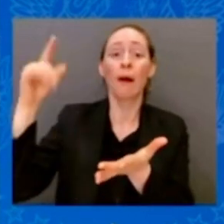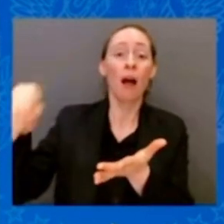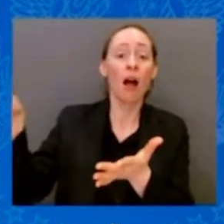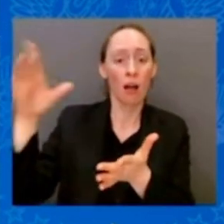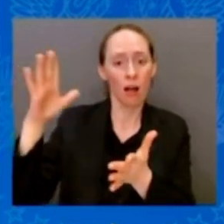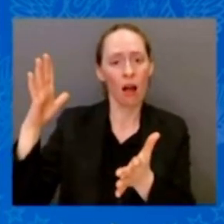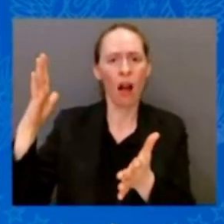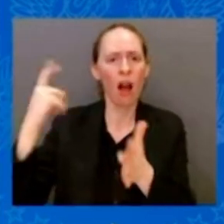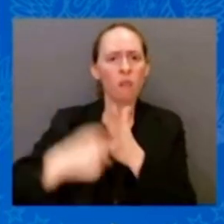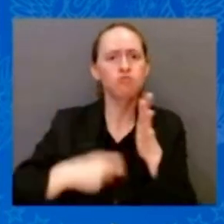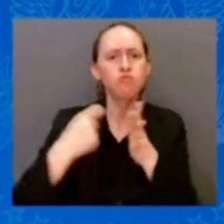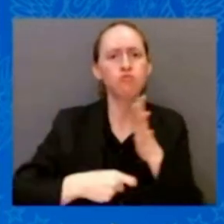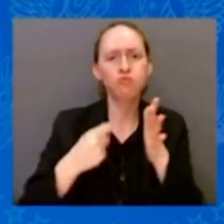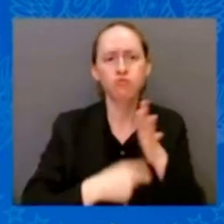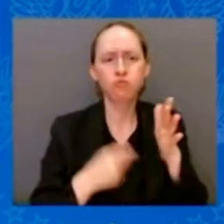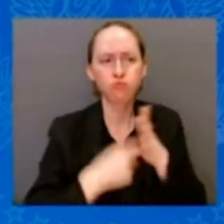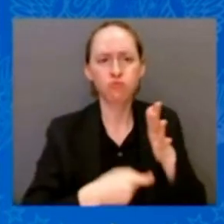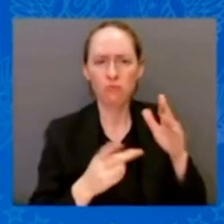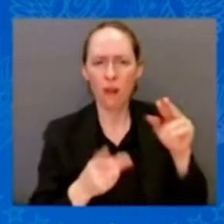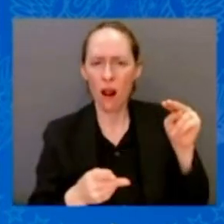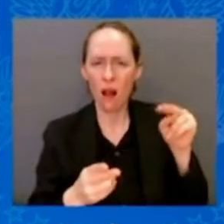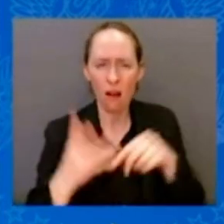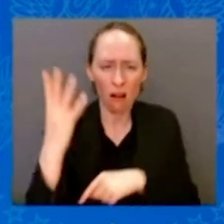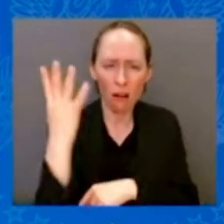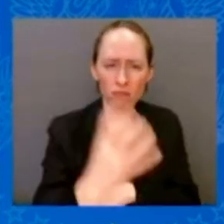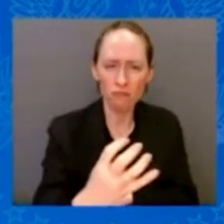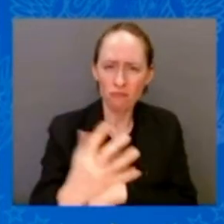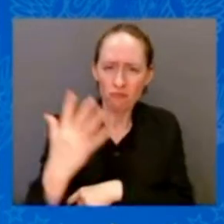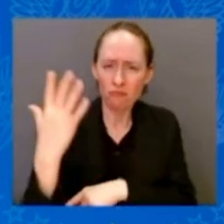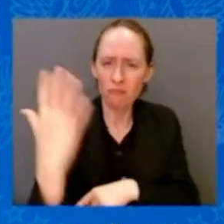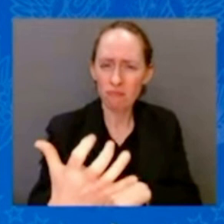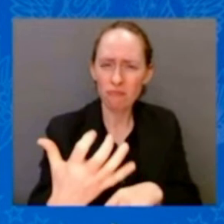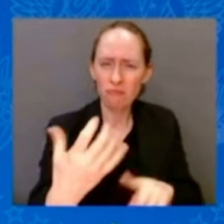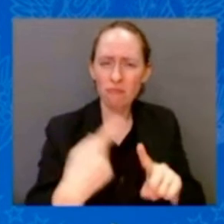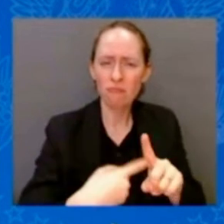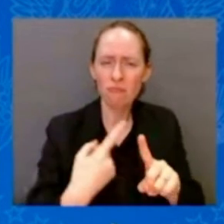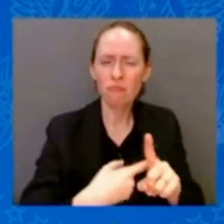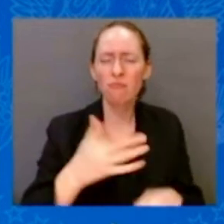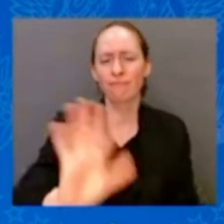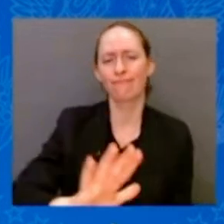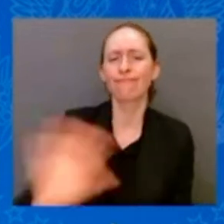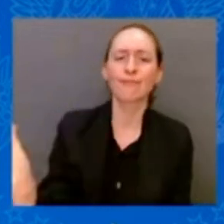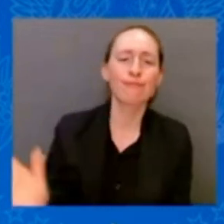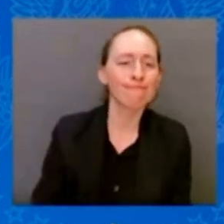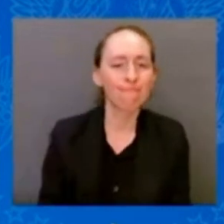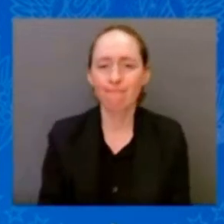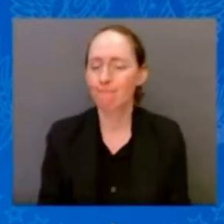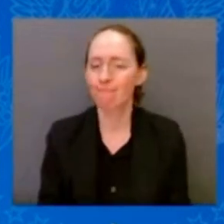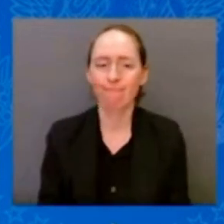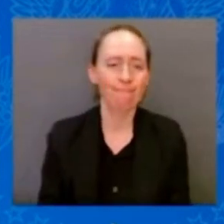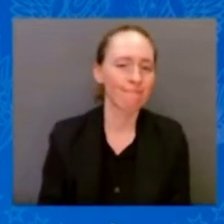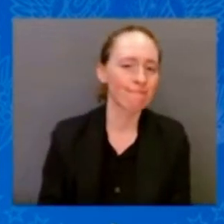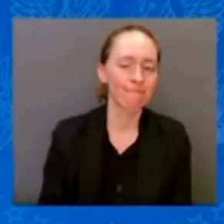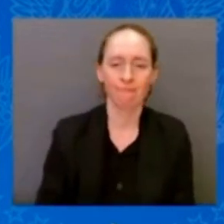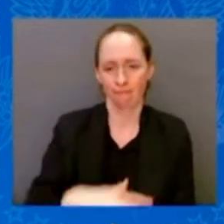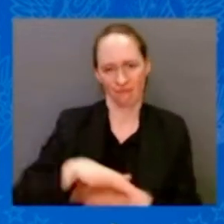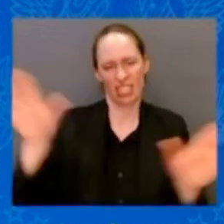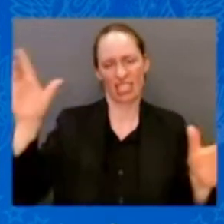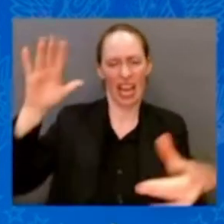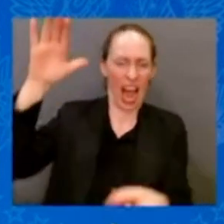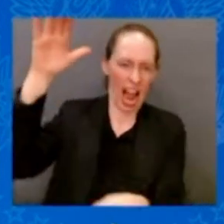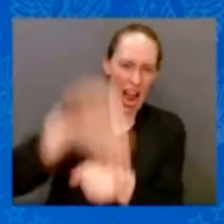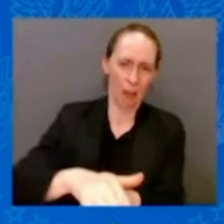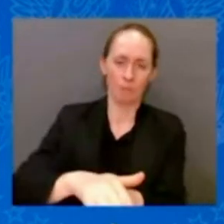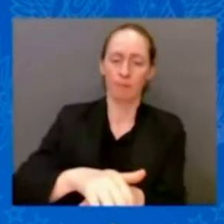We've capped the cost of insulin at $35 for seniors on Medicare. But there are millions of Americans not on